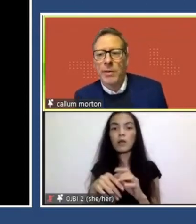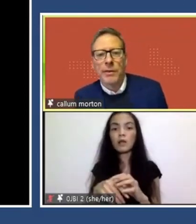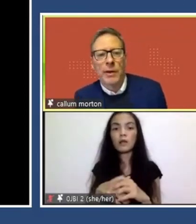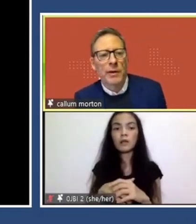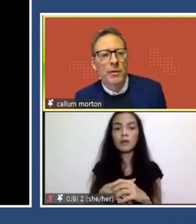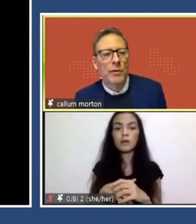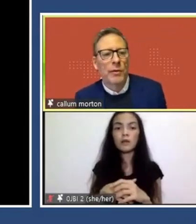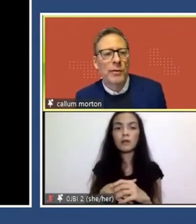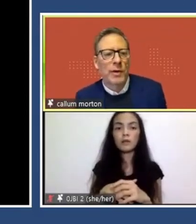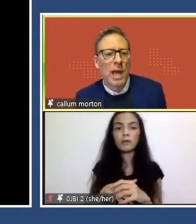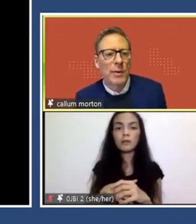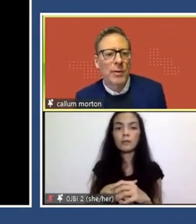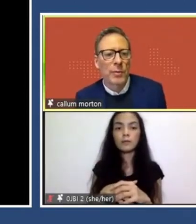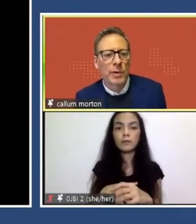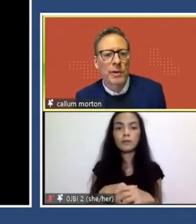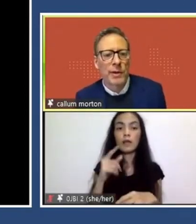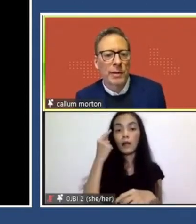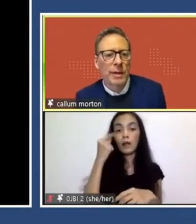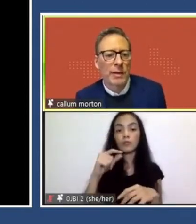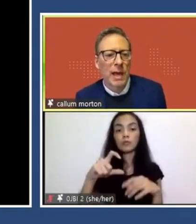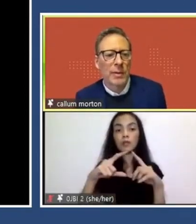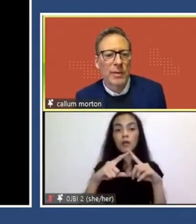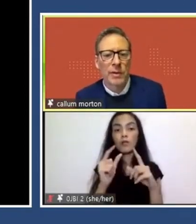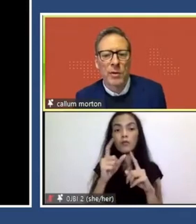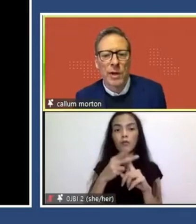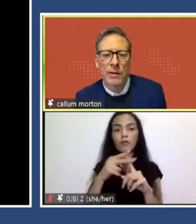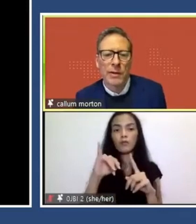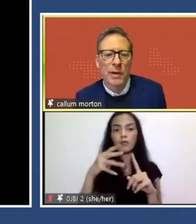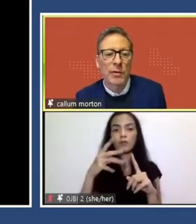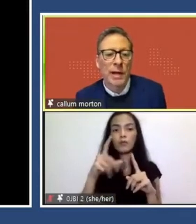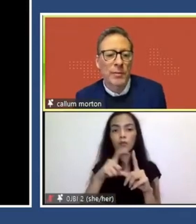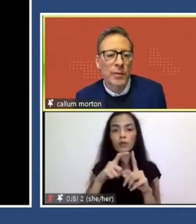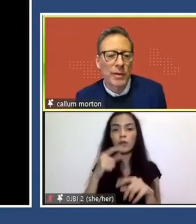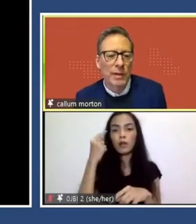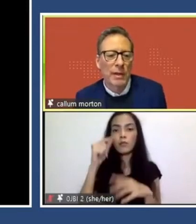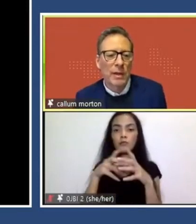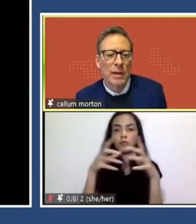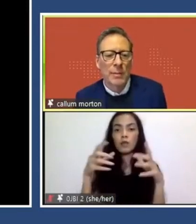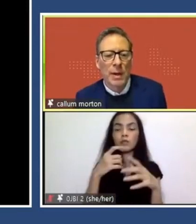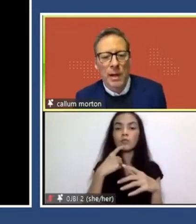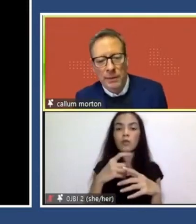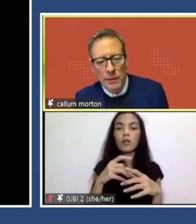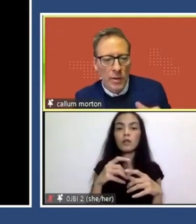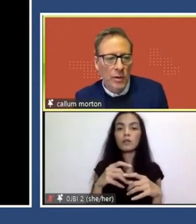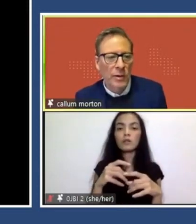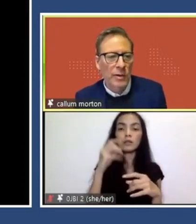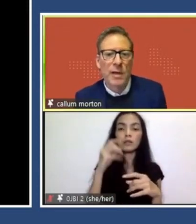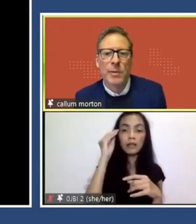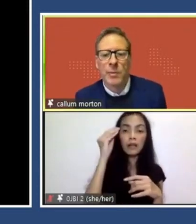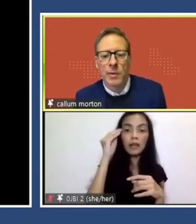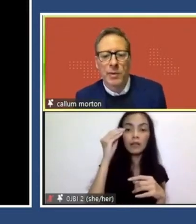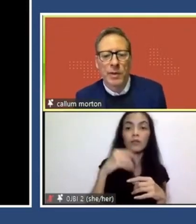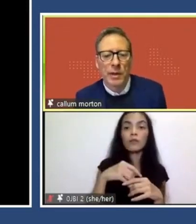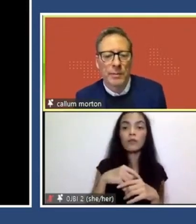We are based at the Caulfield Campus, which is the second biggest campus known as the Creative Precinct. And I